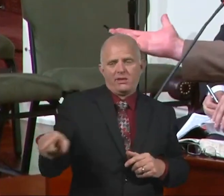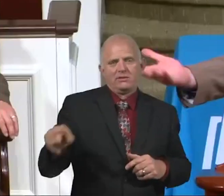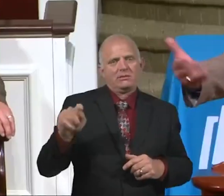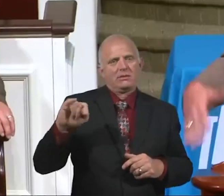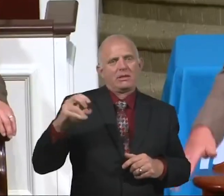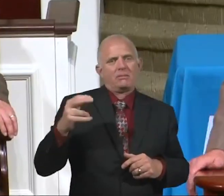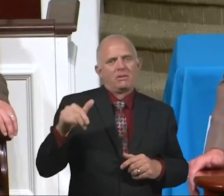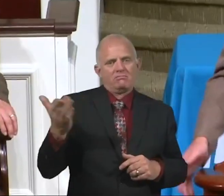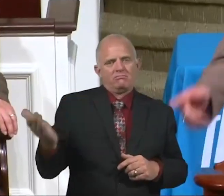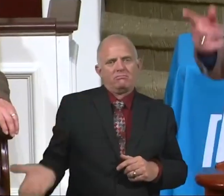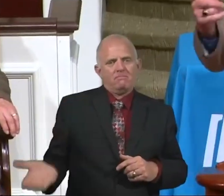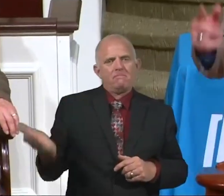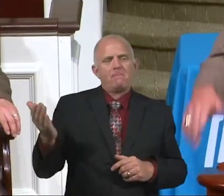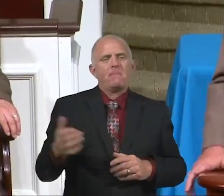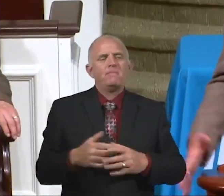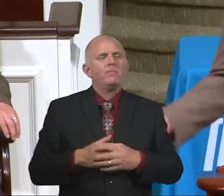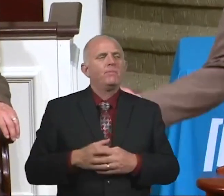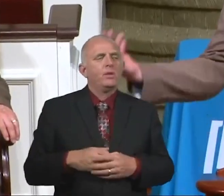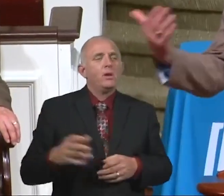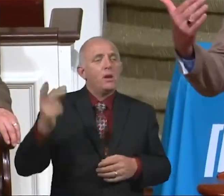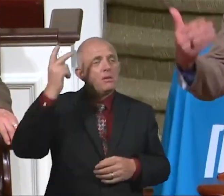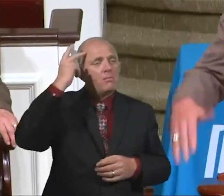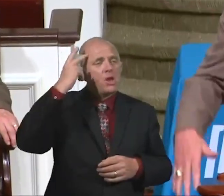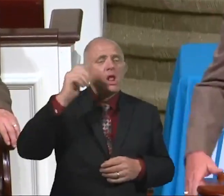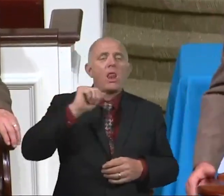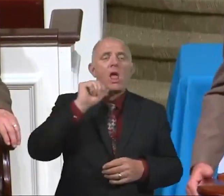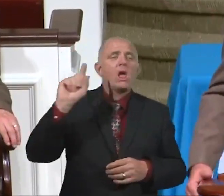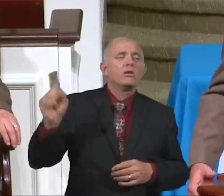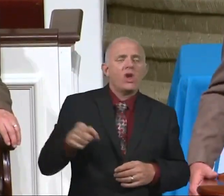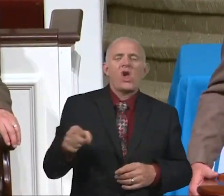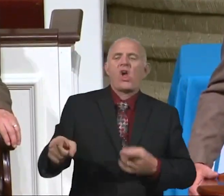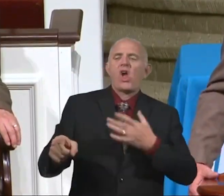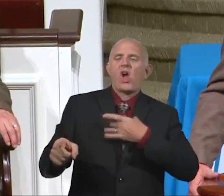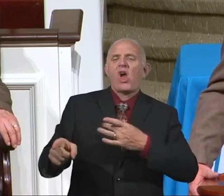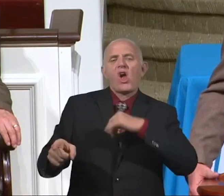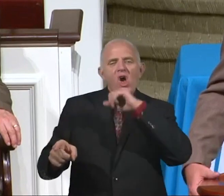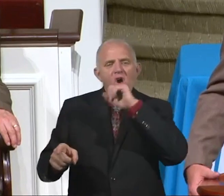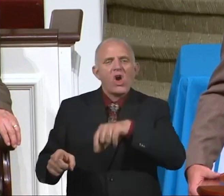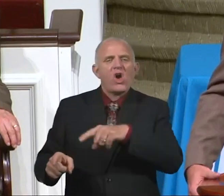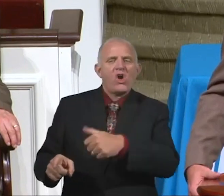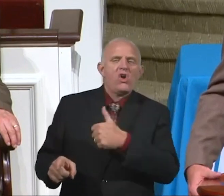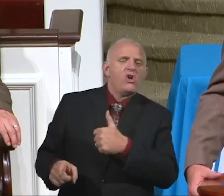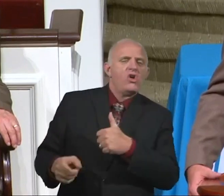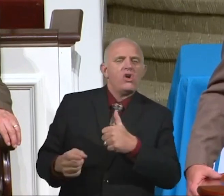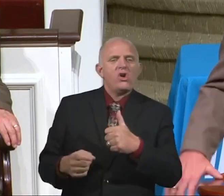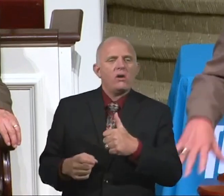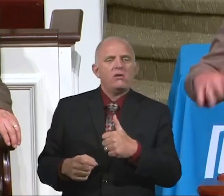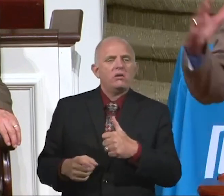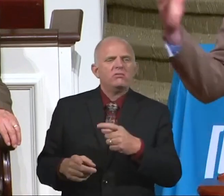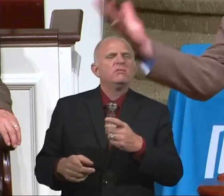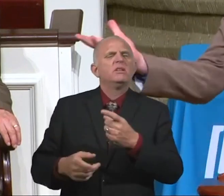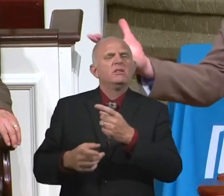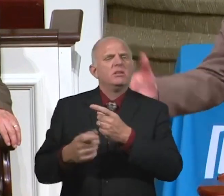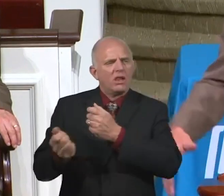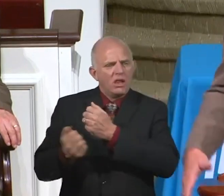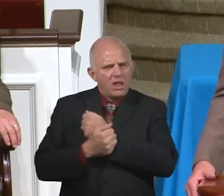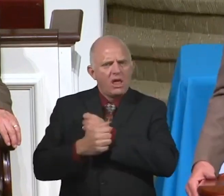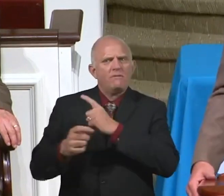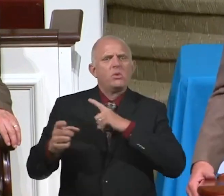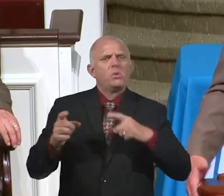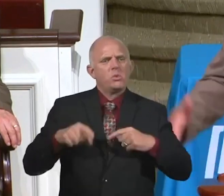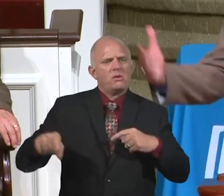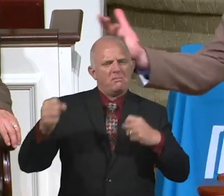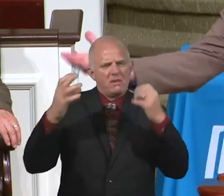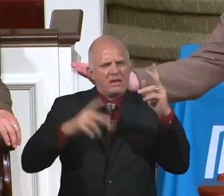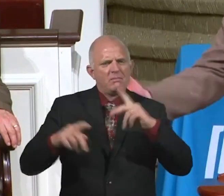just Paul who came through and said, I think I like this guy. Everybody was saying, Timothy, man, that guy's a good, sharp young man. He loves the Lord. He's overcoming the fact that his